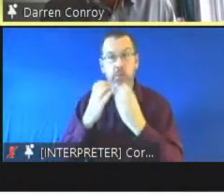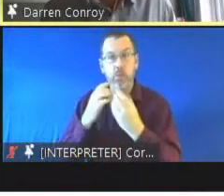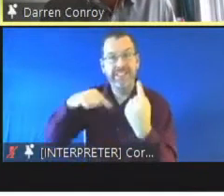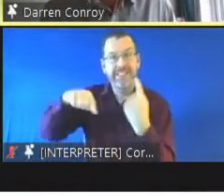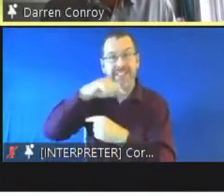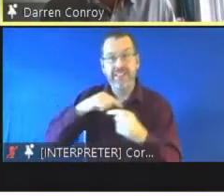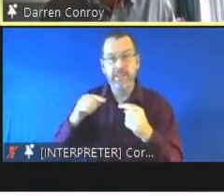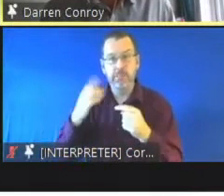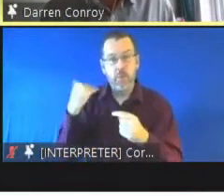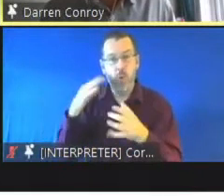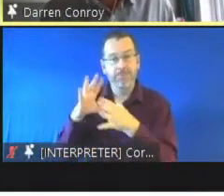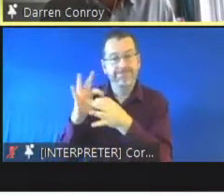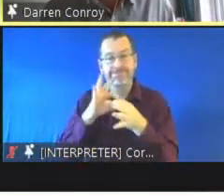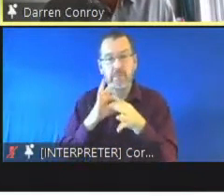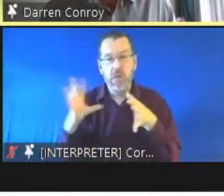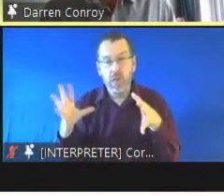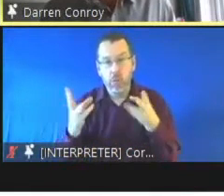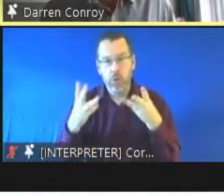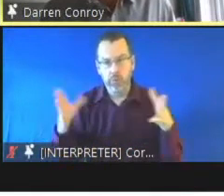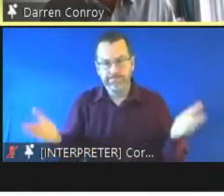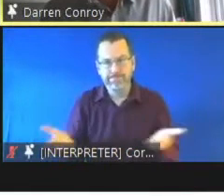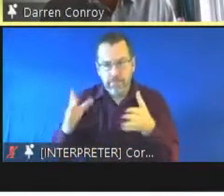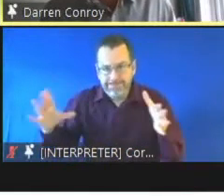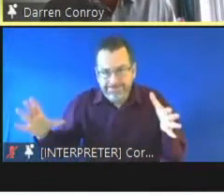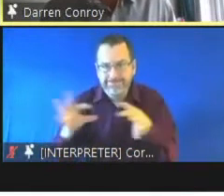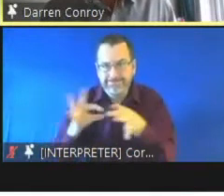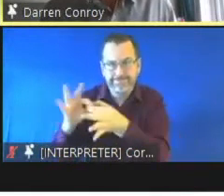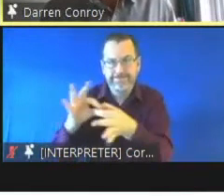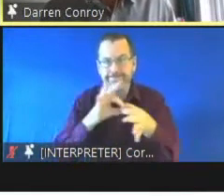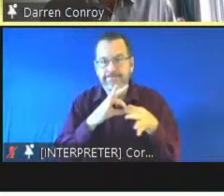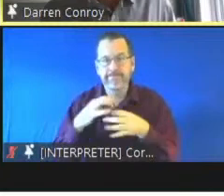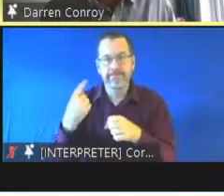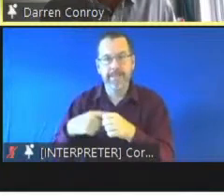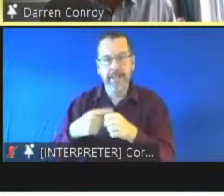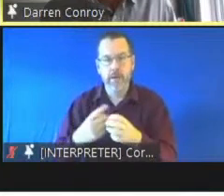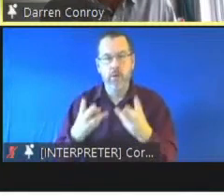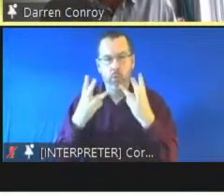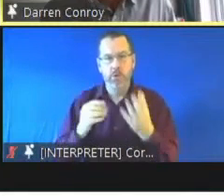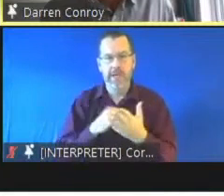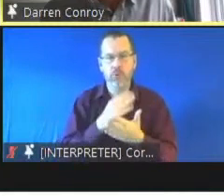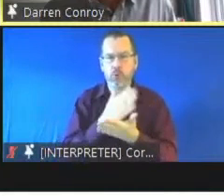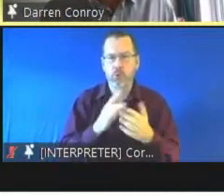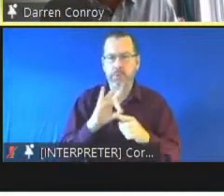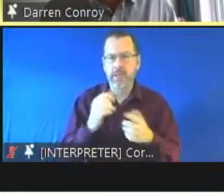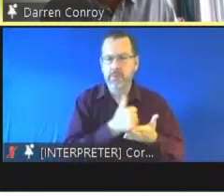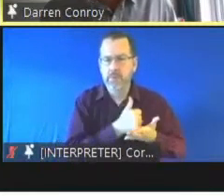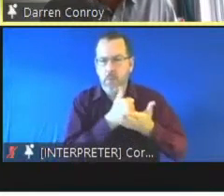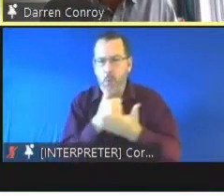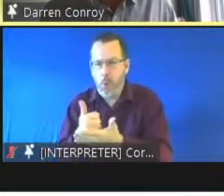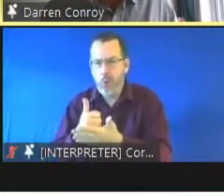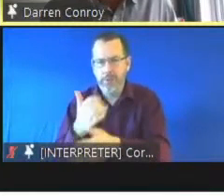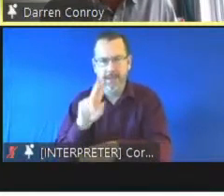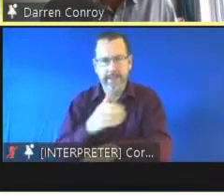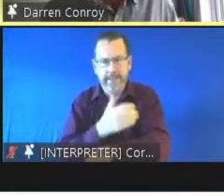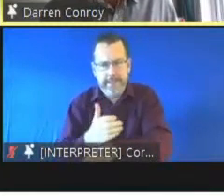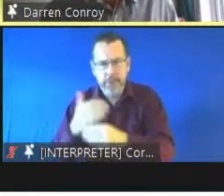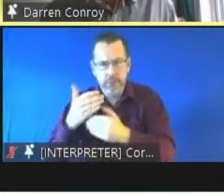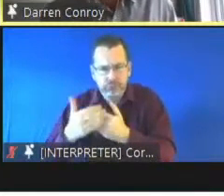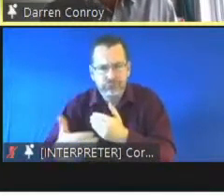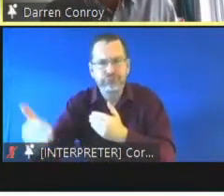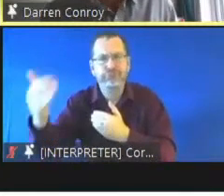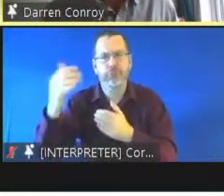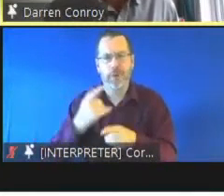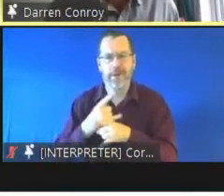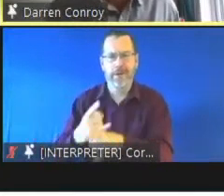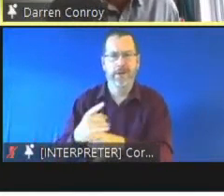goal that we have sustainable um interventions with young people and families and the services are designed to